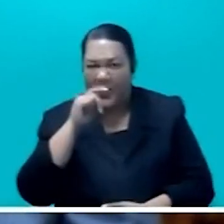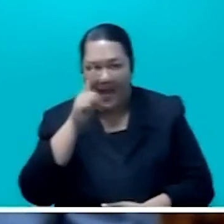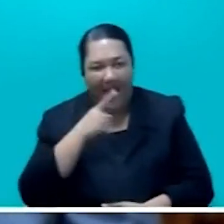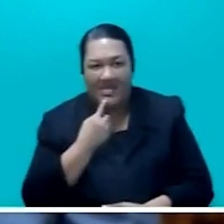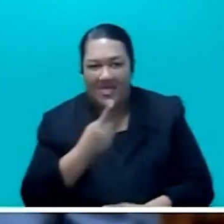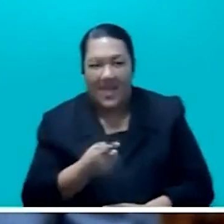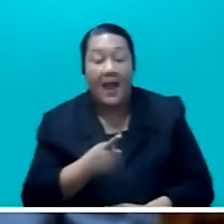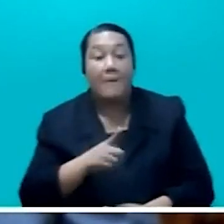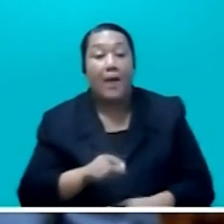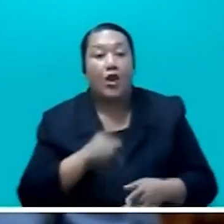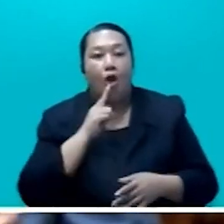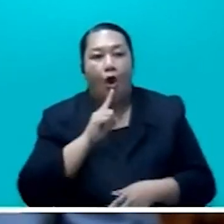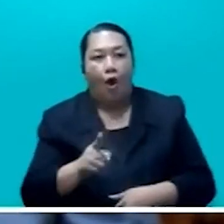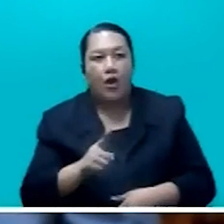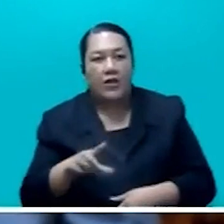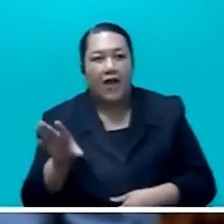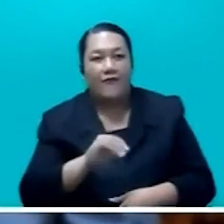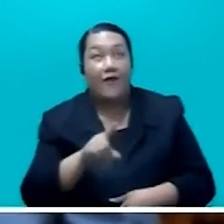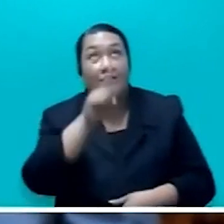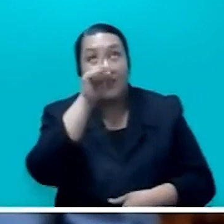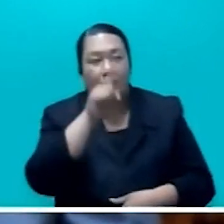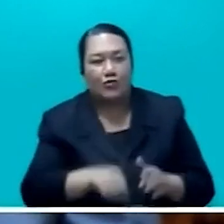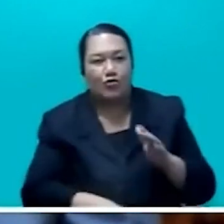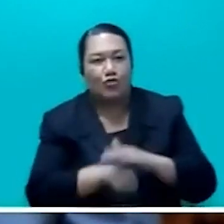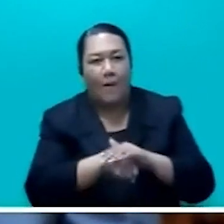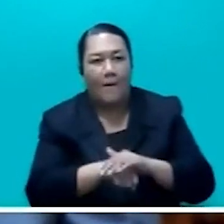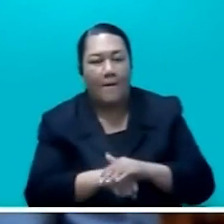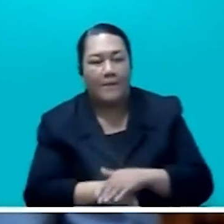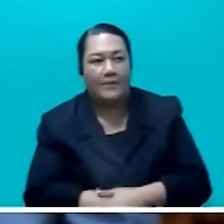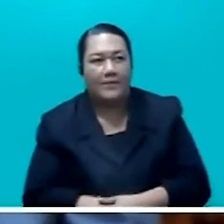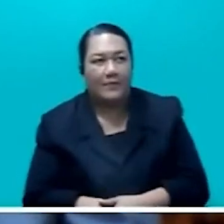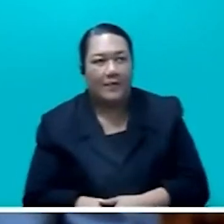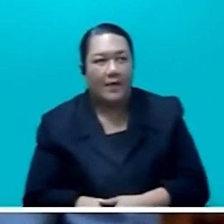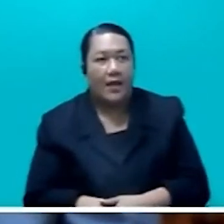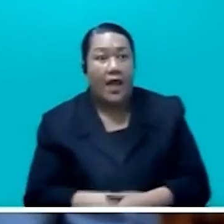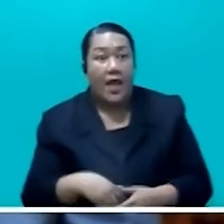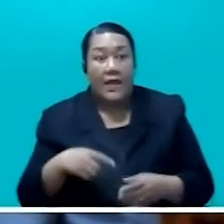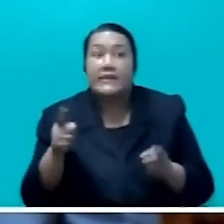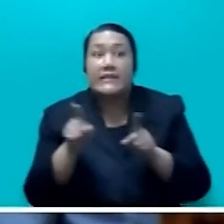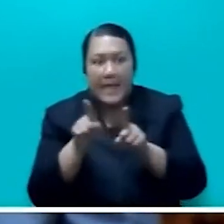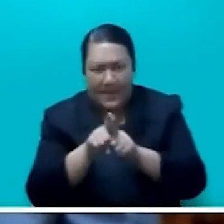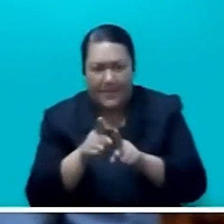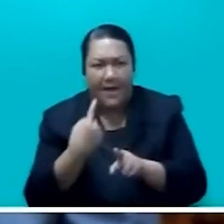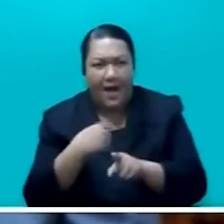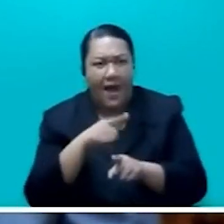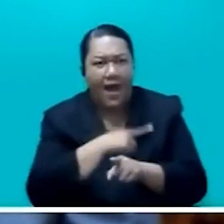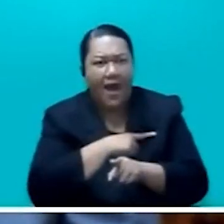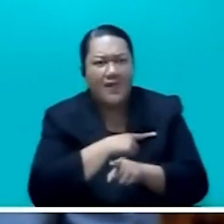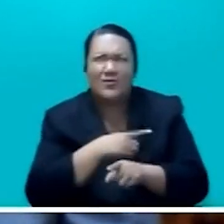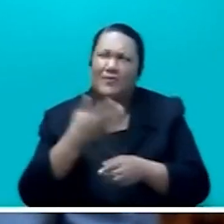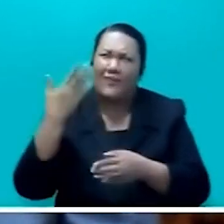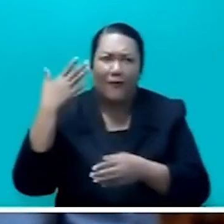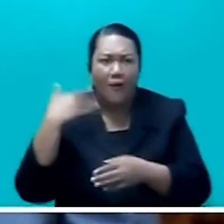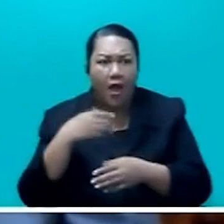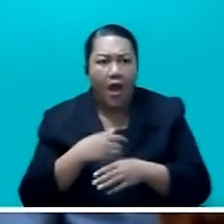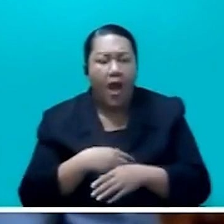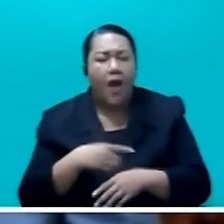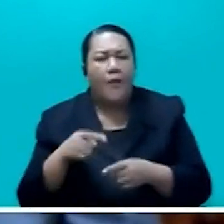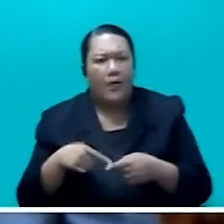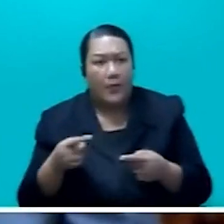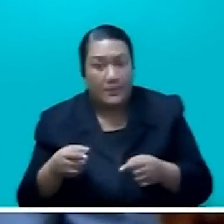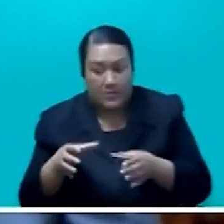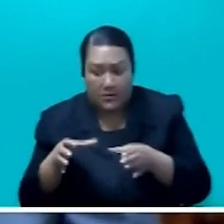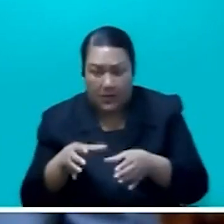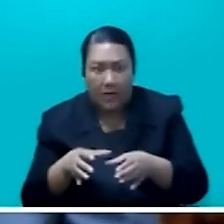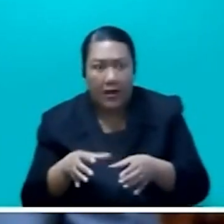is what is from the top. And many of us, and I was taken four or five times, I think. So, Mr. Speaker, all we are doing, using standing